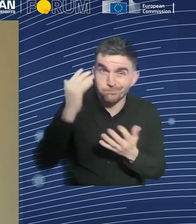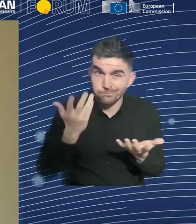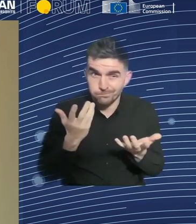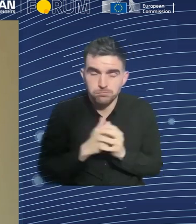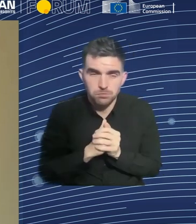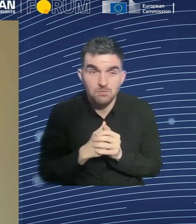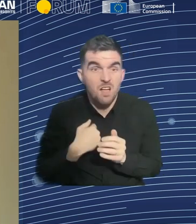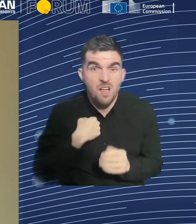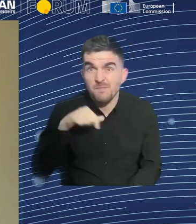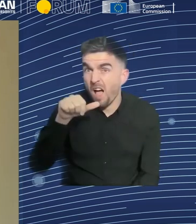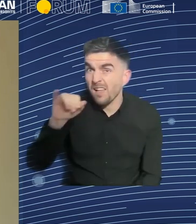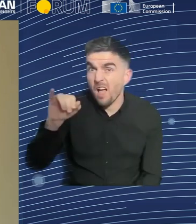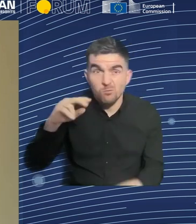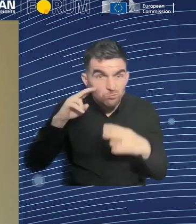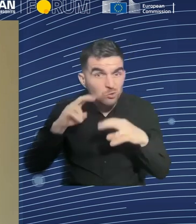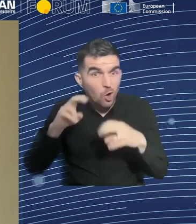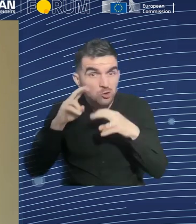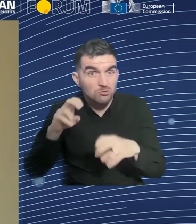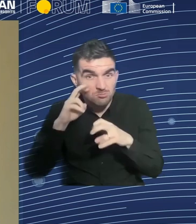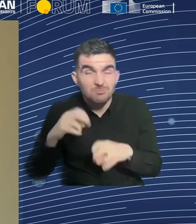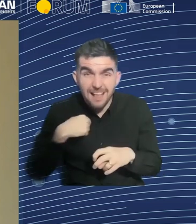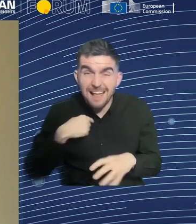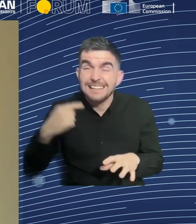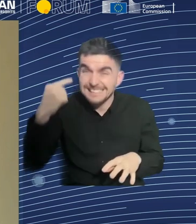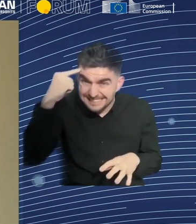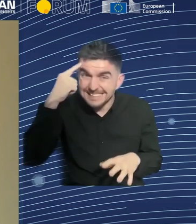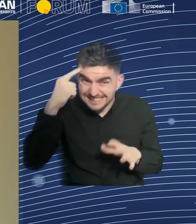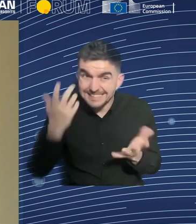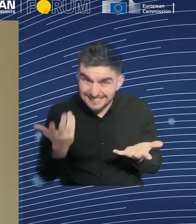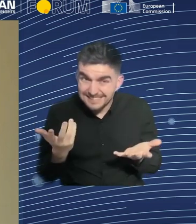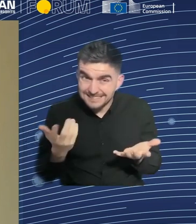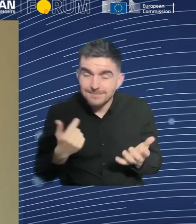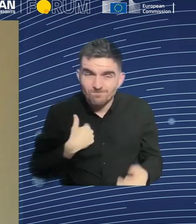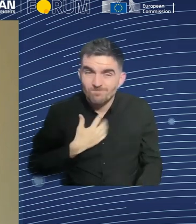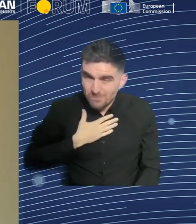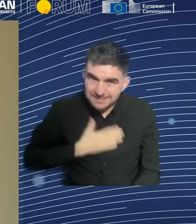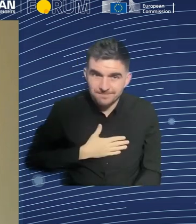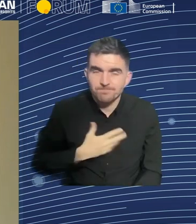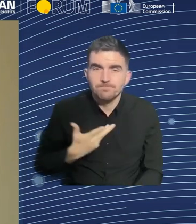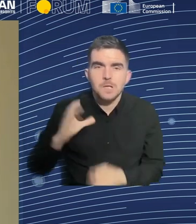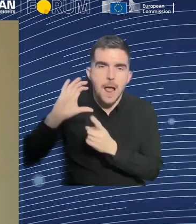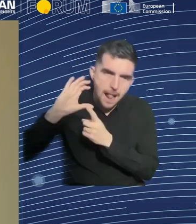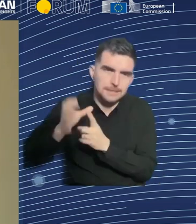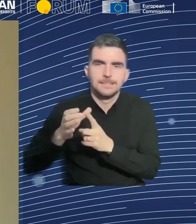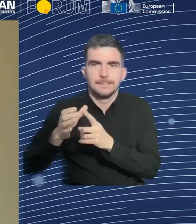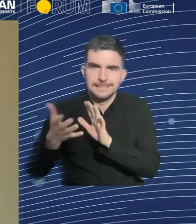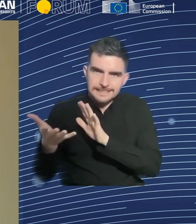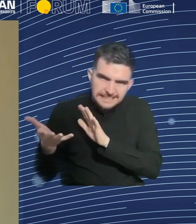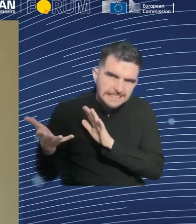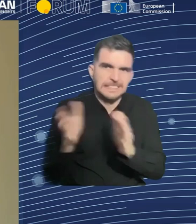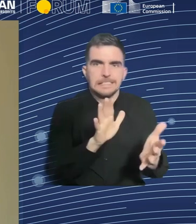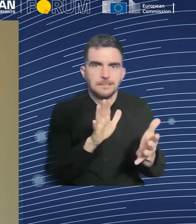think we need a culture shift to put far more emphasis on